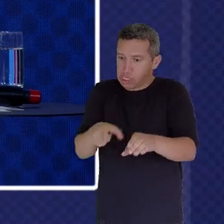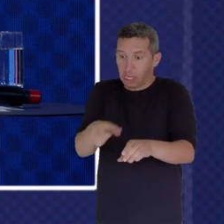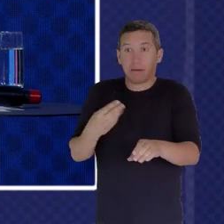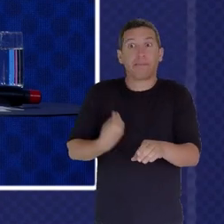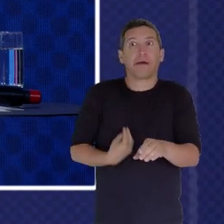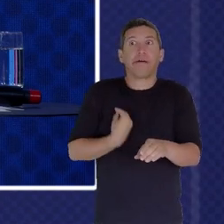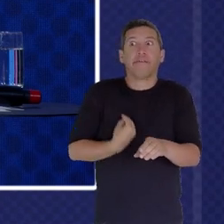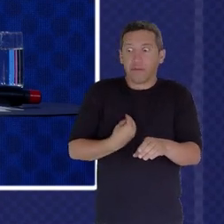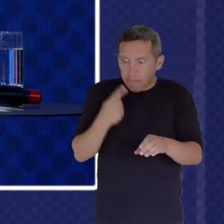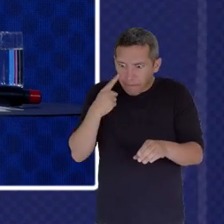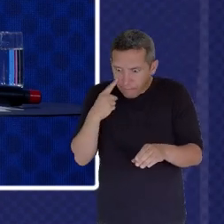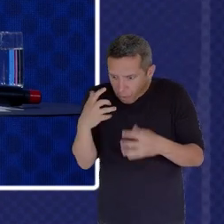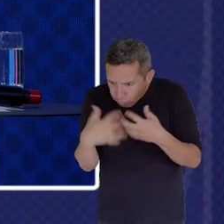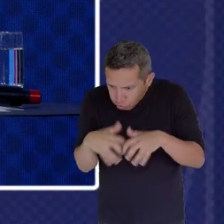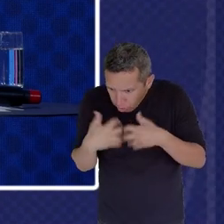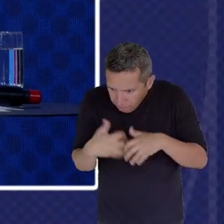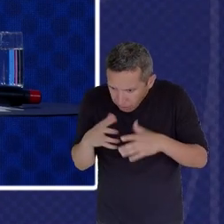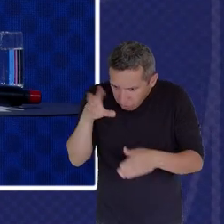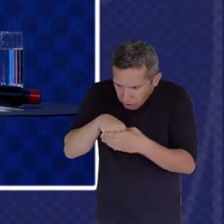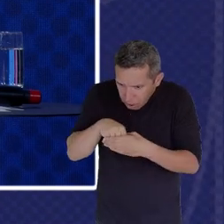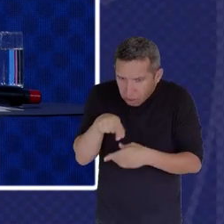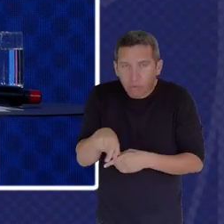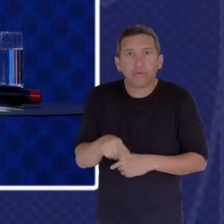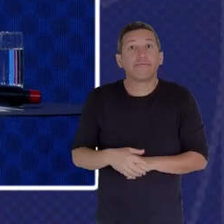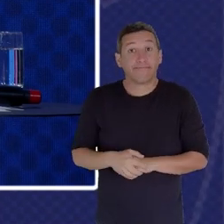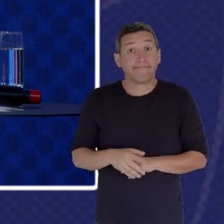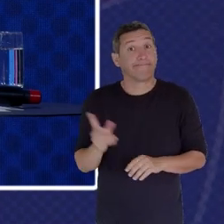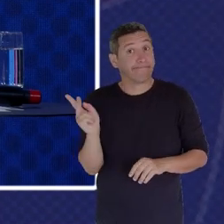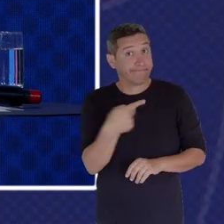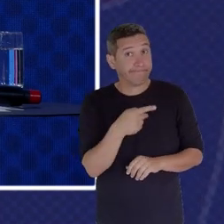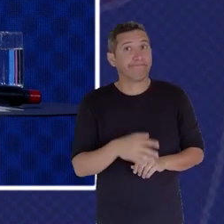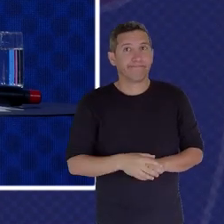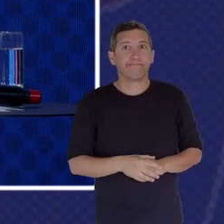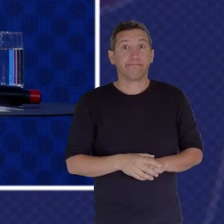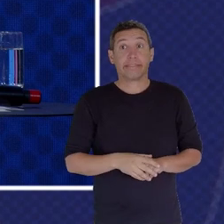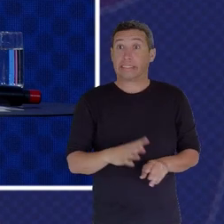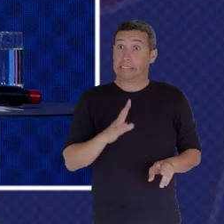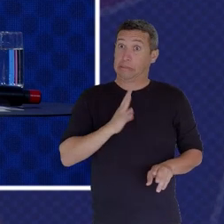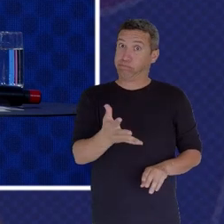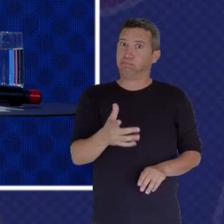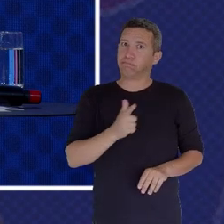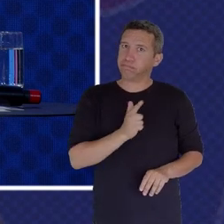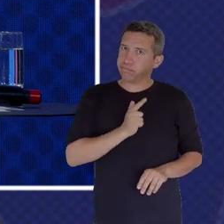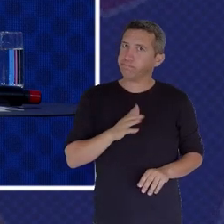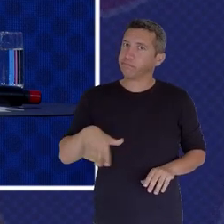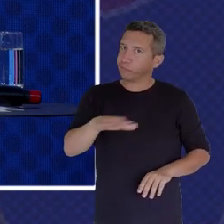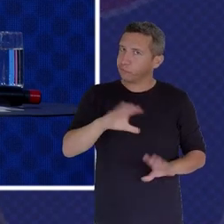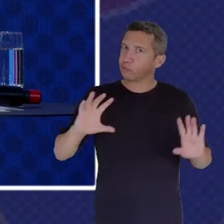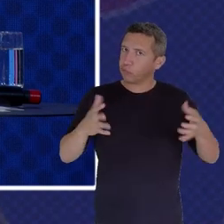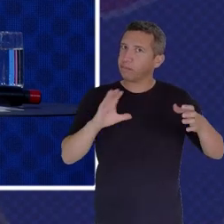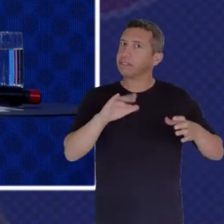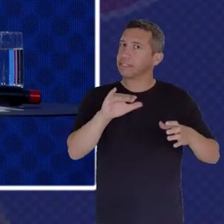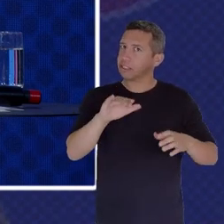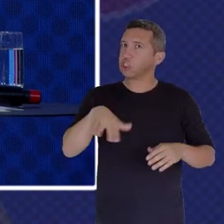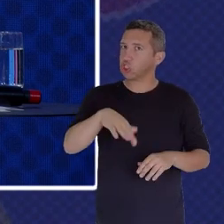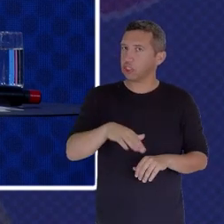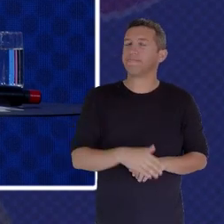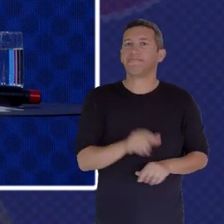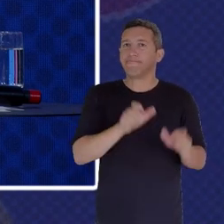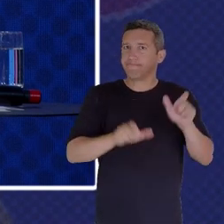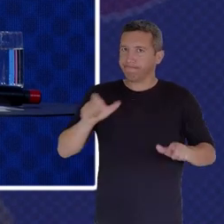They Had No Hesitation At All And This Was All Done With The Approval Of The Crown